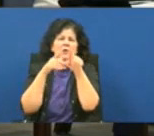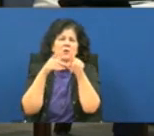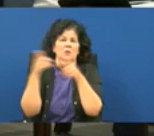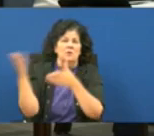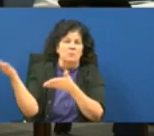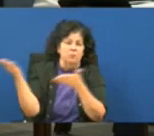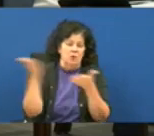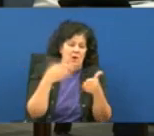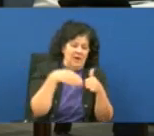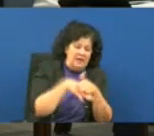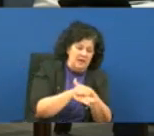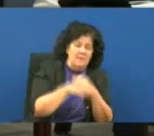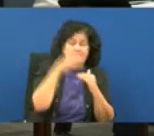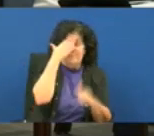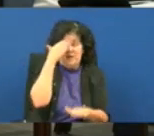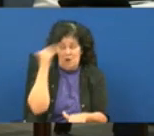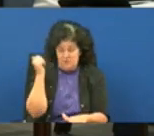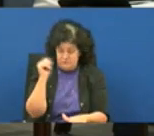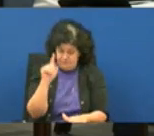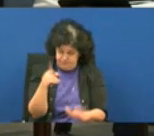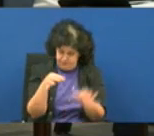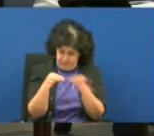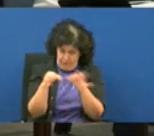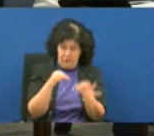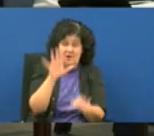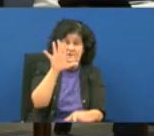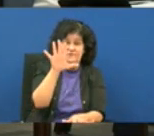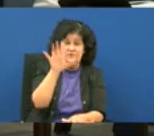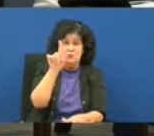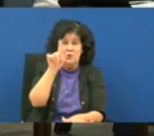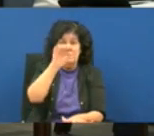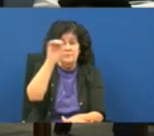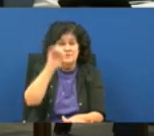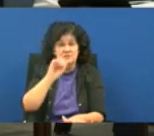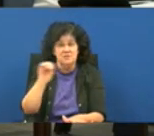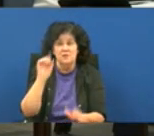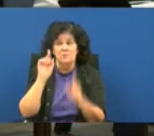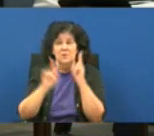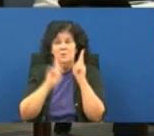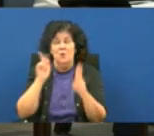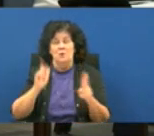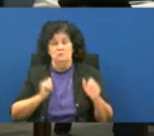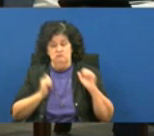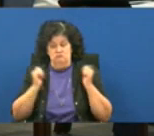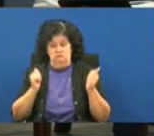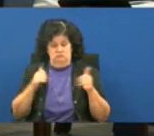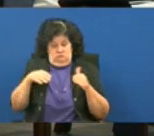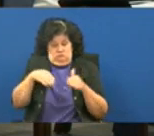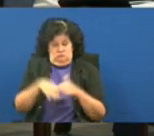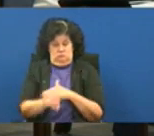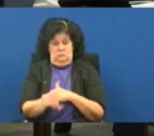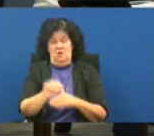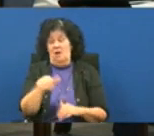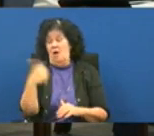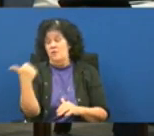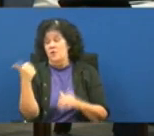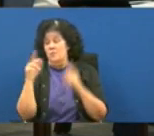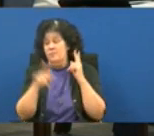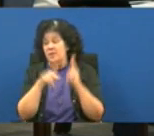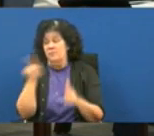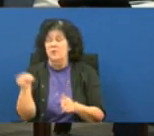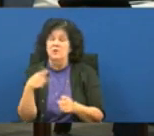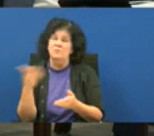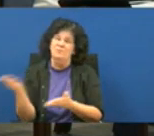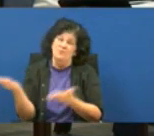you're saying brought in because the way it works is like 51 of the individuals come in on their own and then the remaining can come in by law